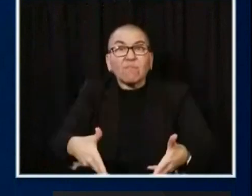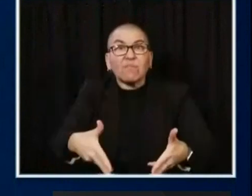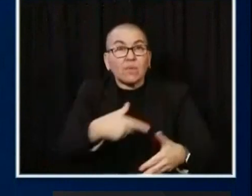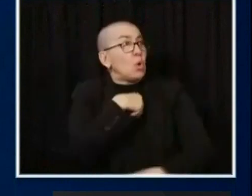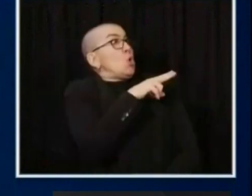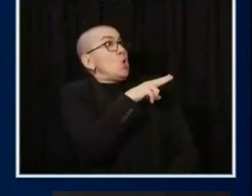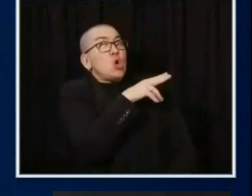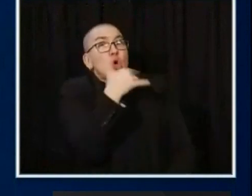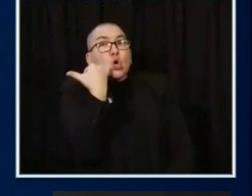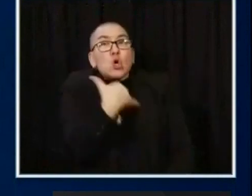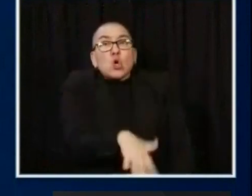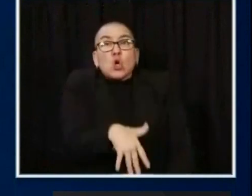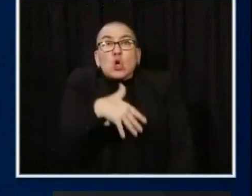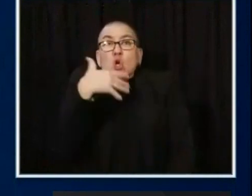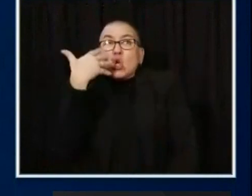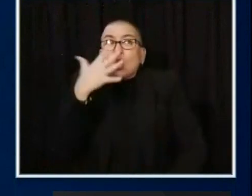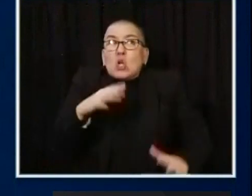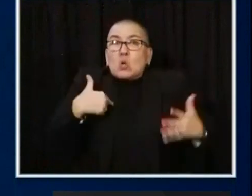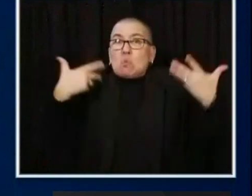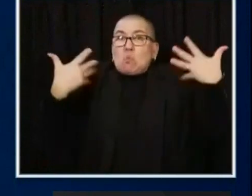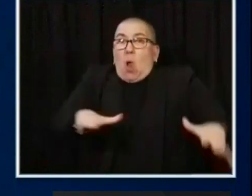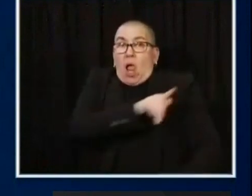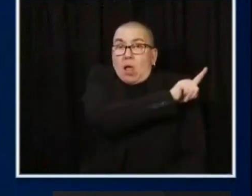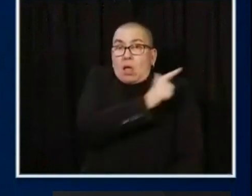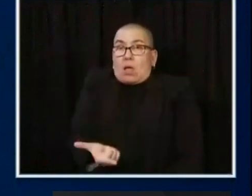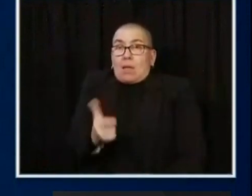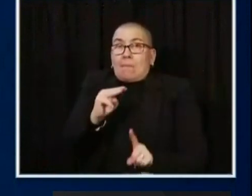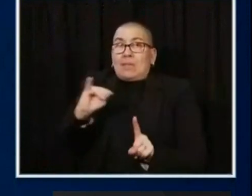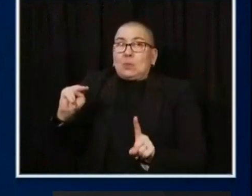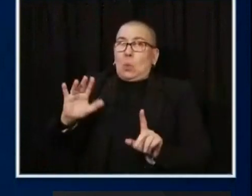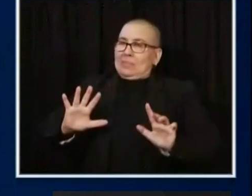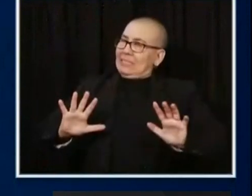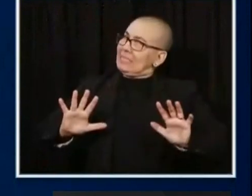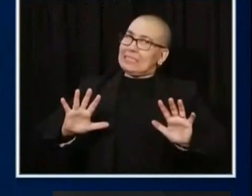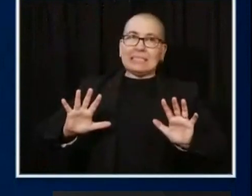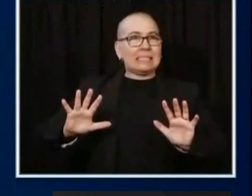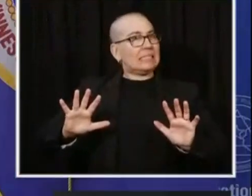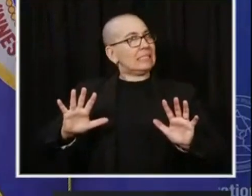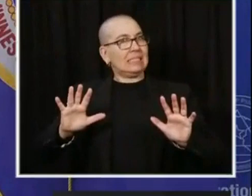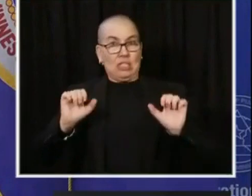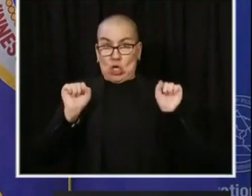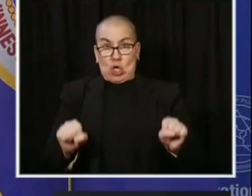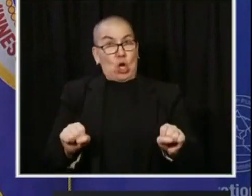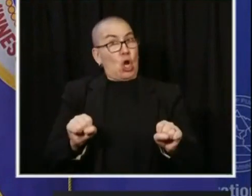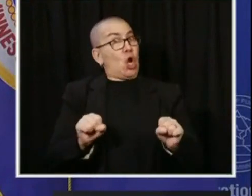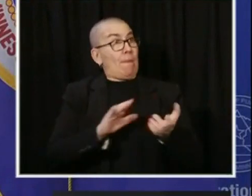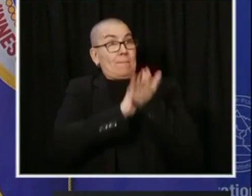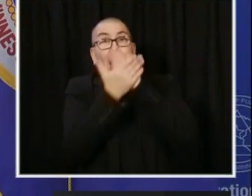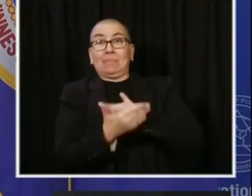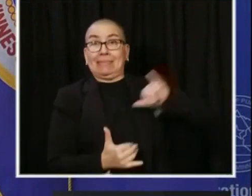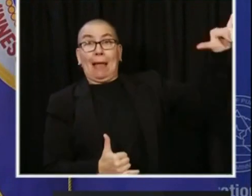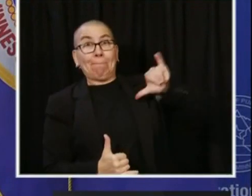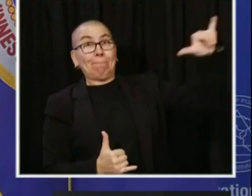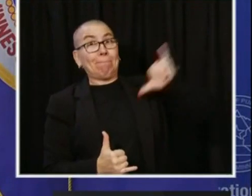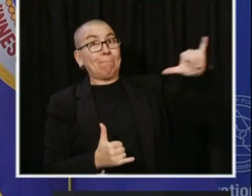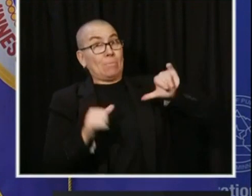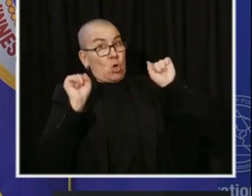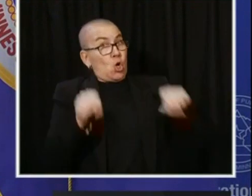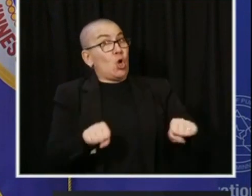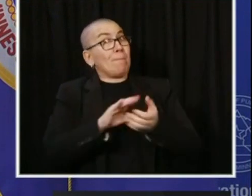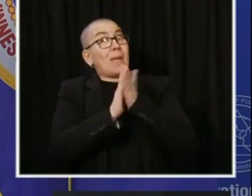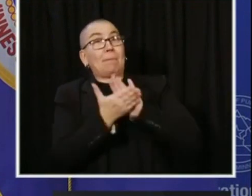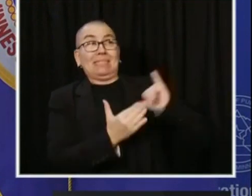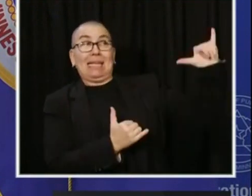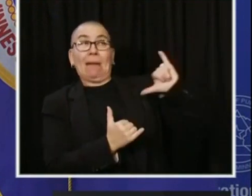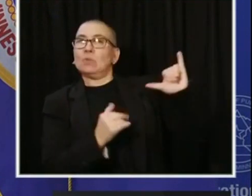optimistic, Minnesota, but there's every reason to believe it can get out of hand pretty quickly and we can spike again pretty quickly. And again, that